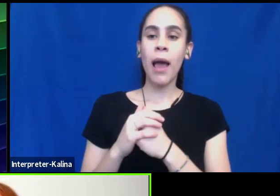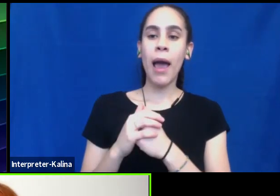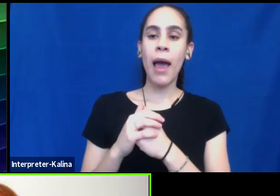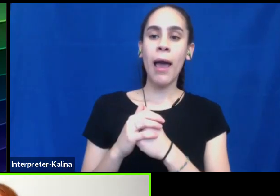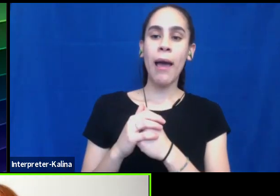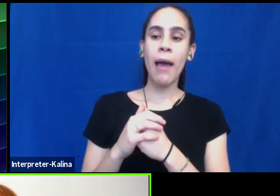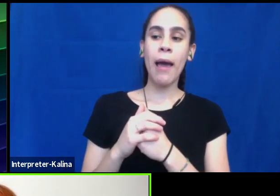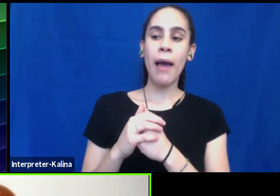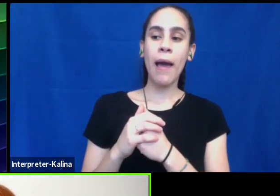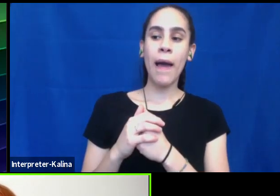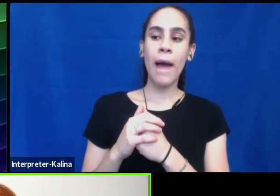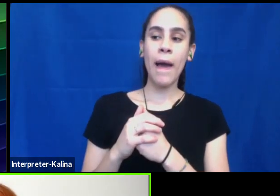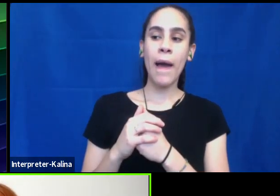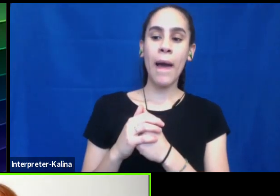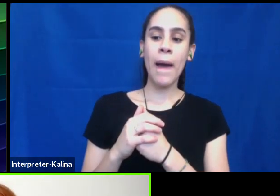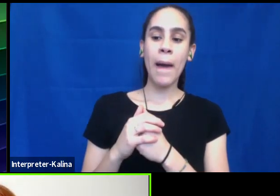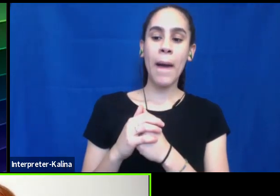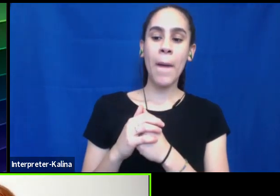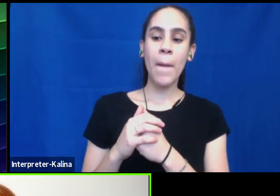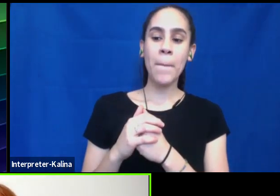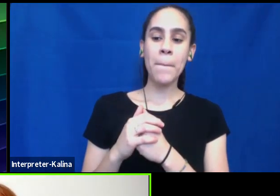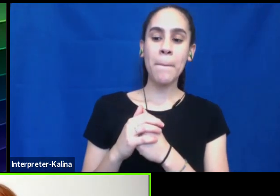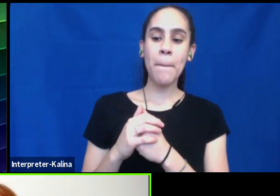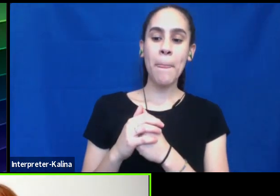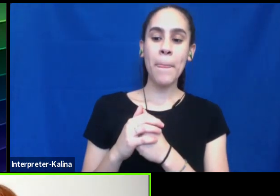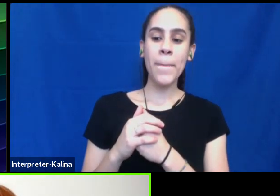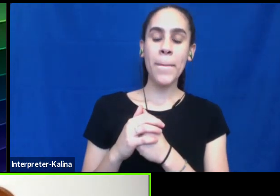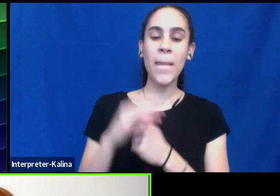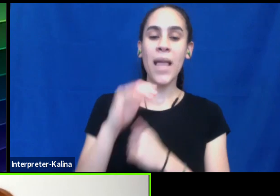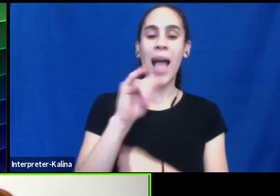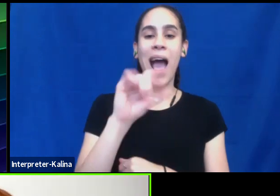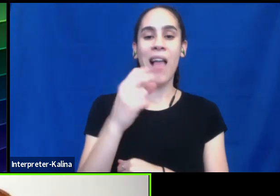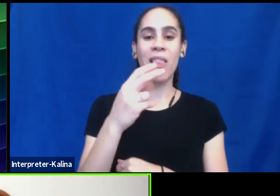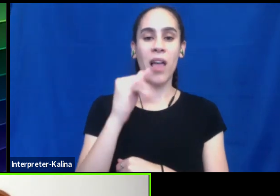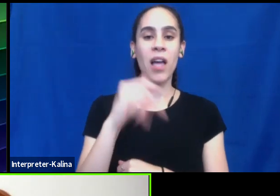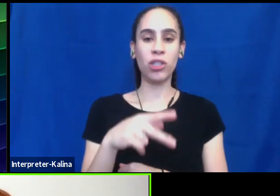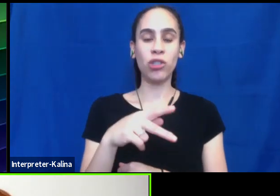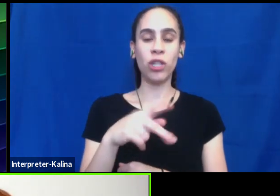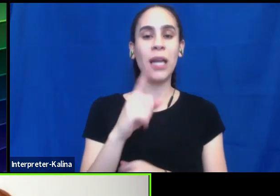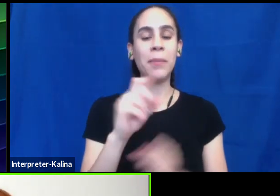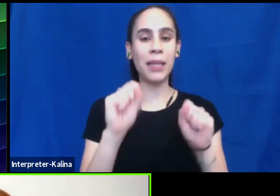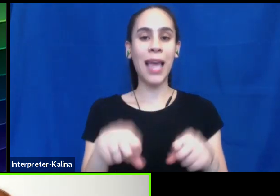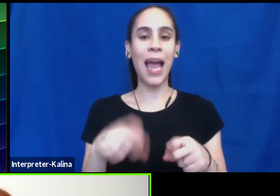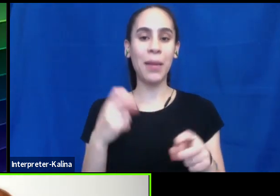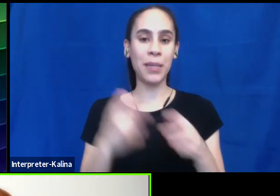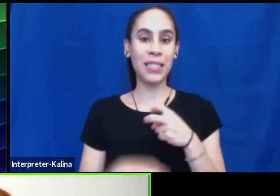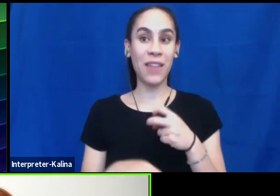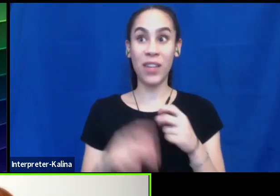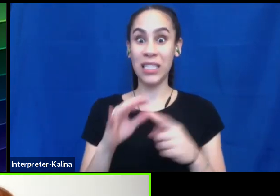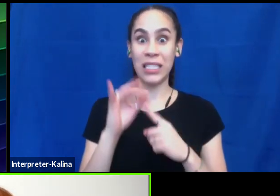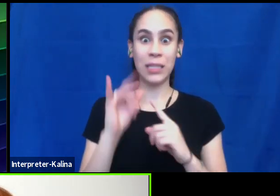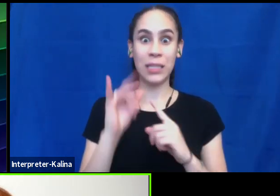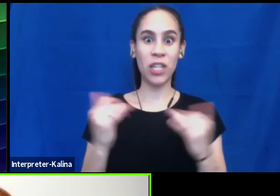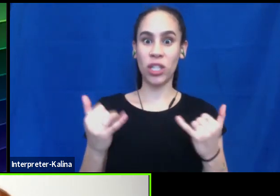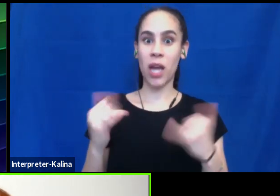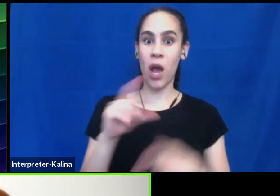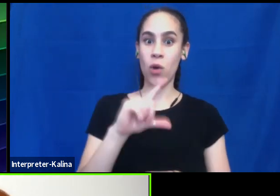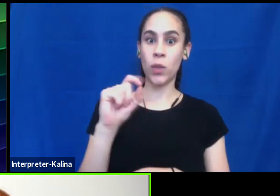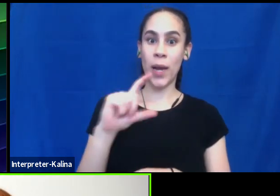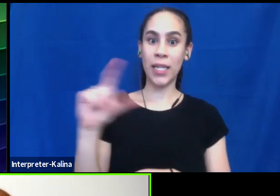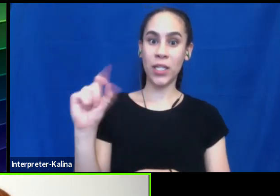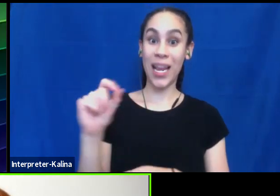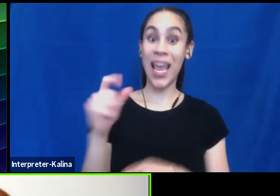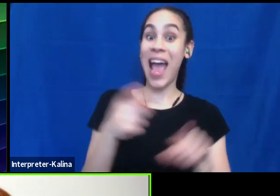having said that allyship is also can be difficult. And, um, I think especially in 2020, I'm definitely as an ally